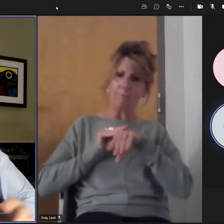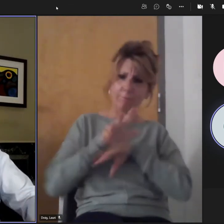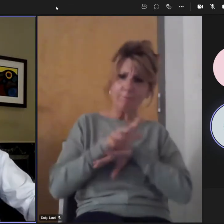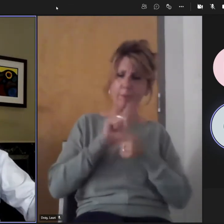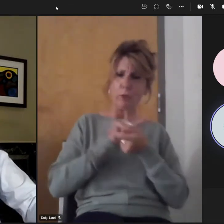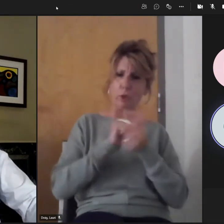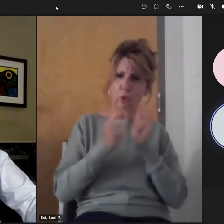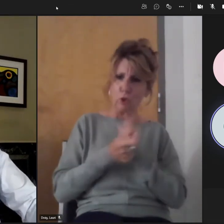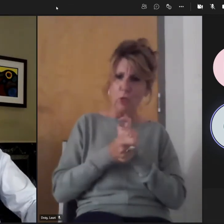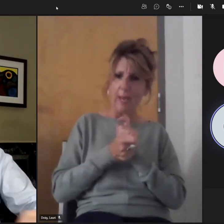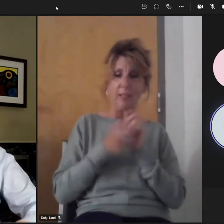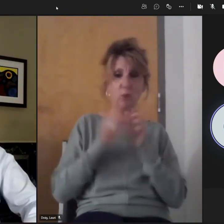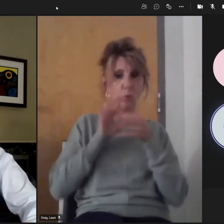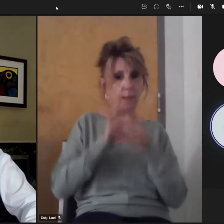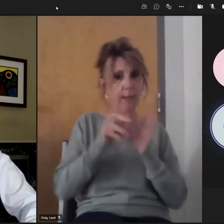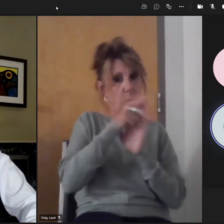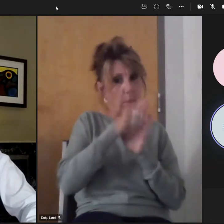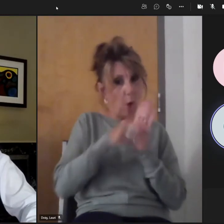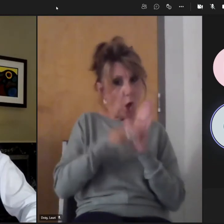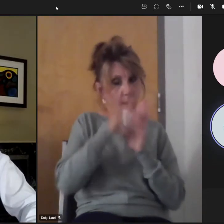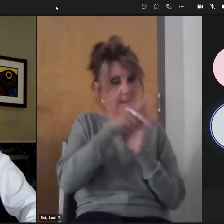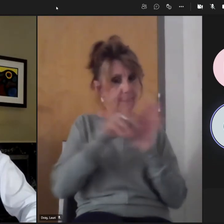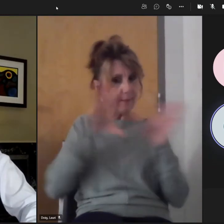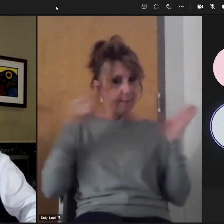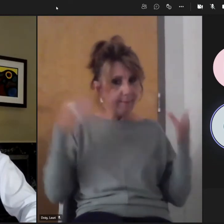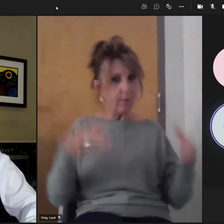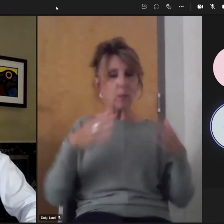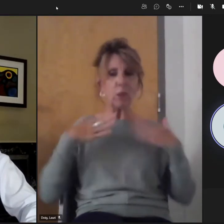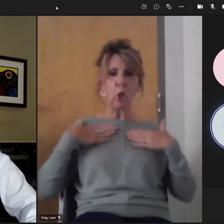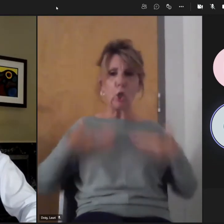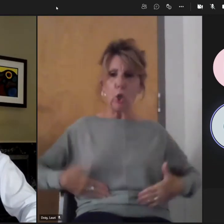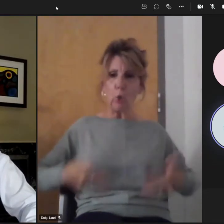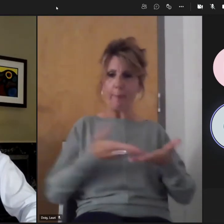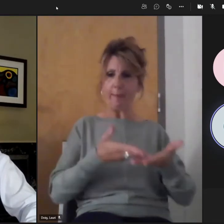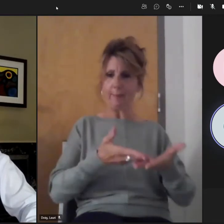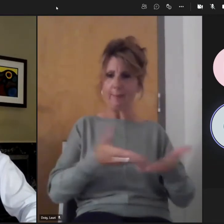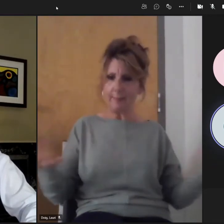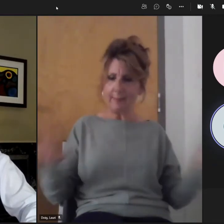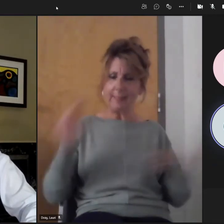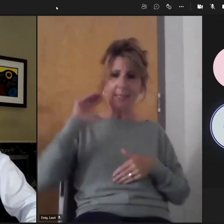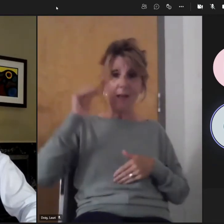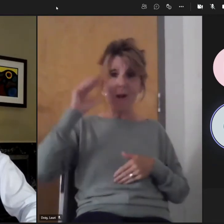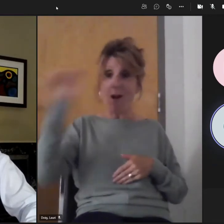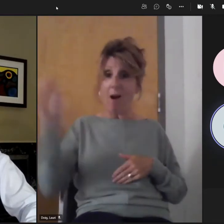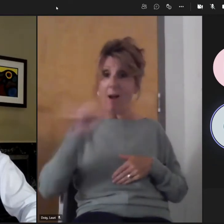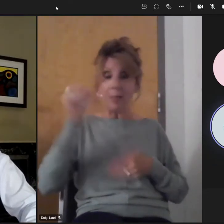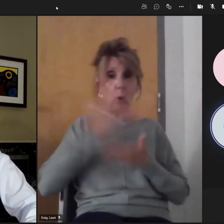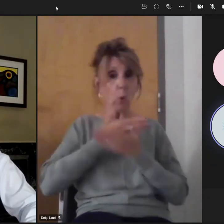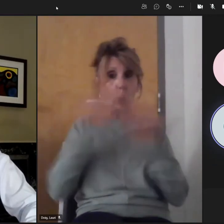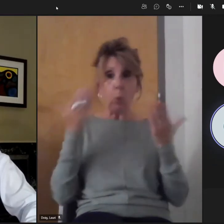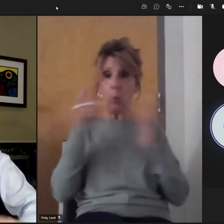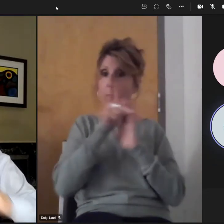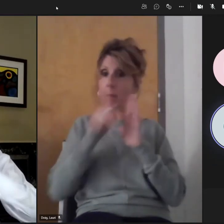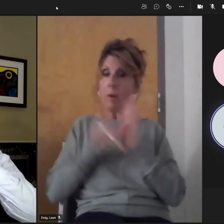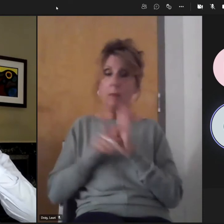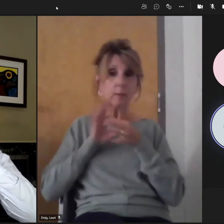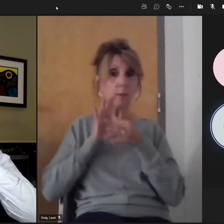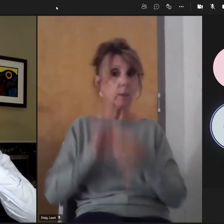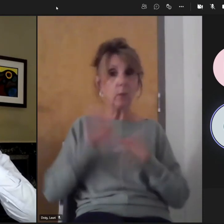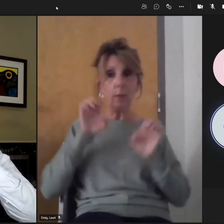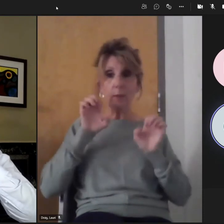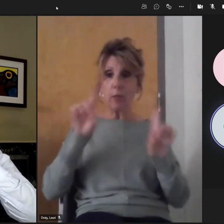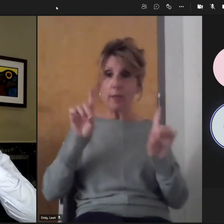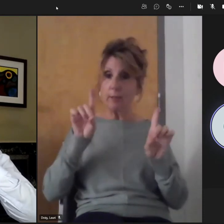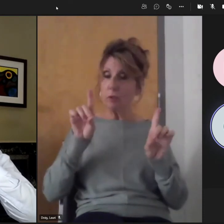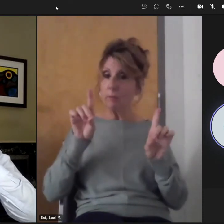You mentioned there seems to be no policy on education in Ontario right now, and certainly the